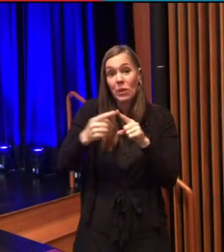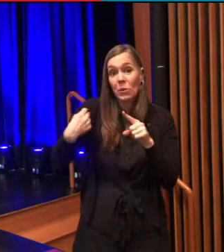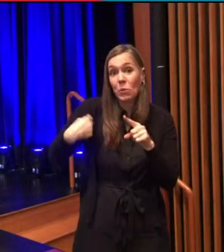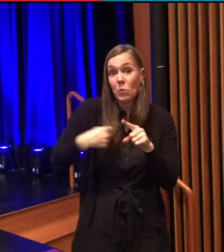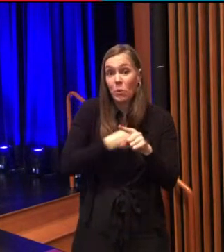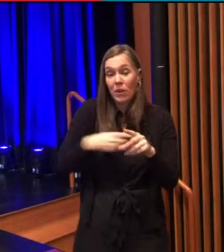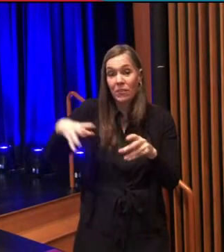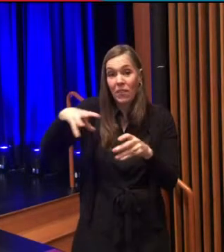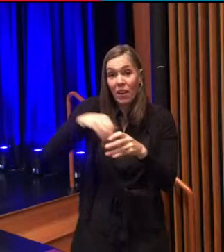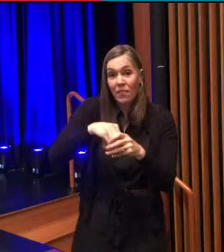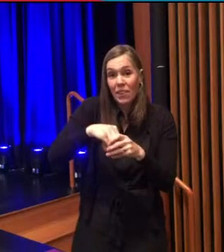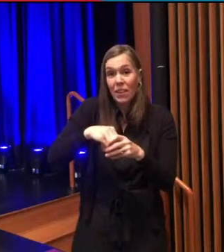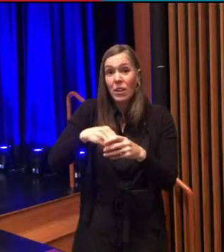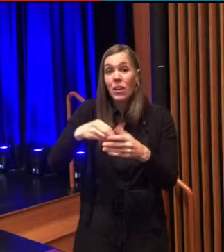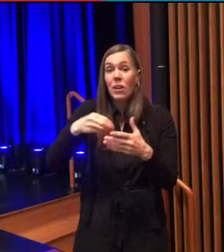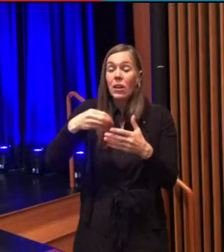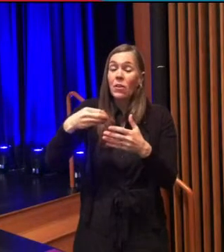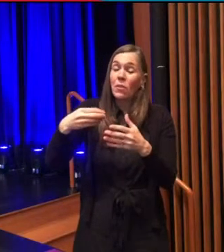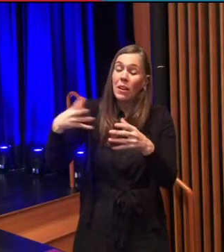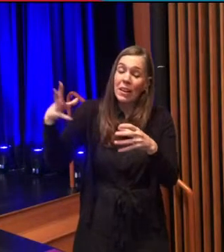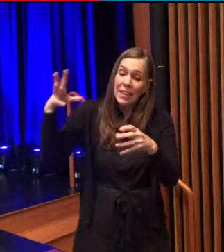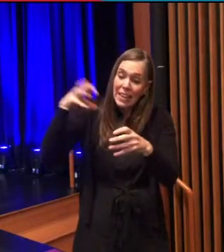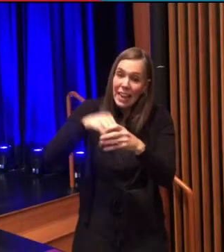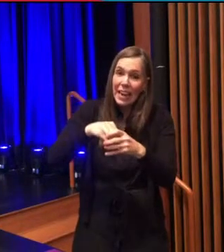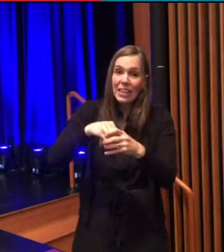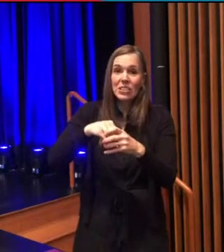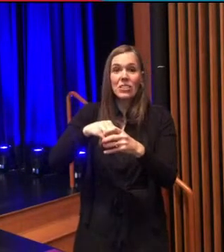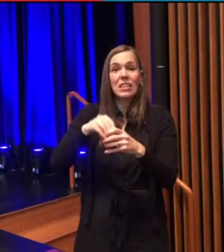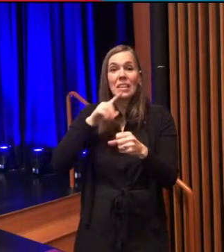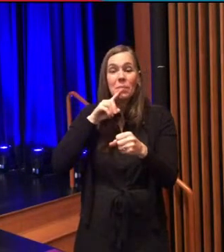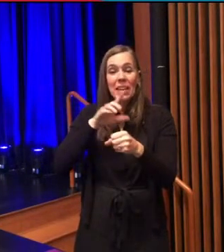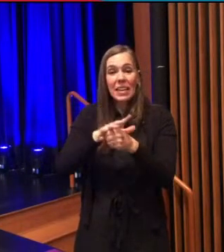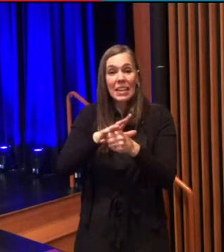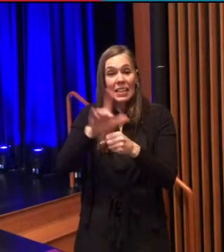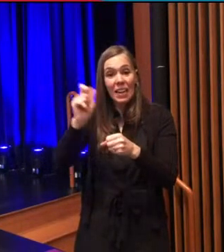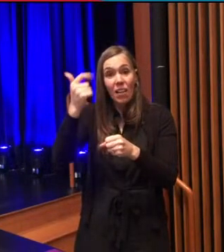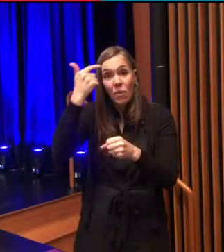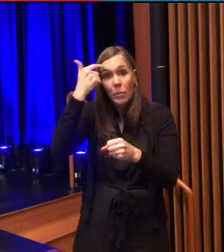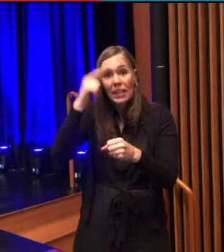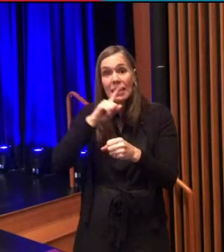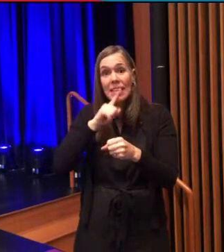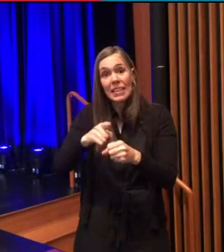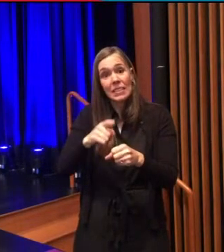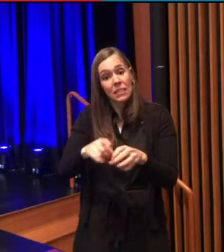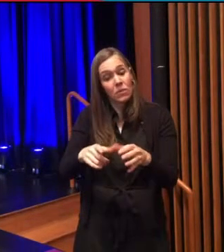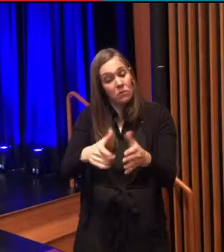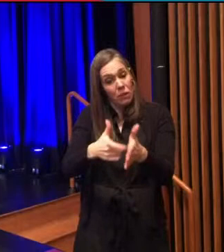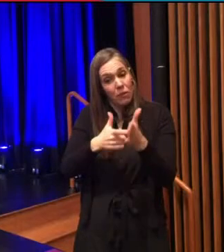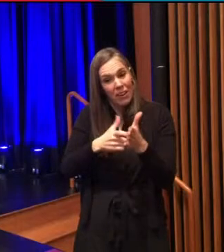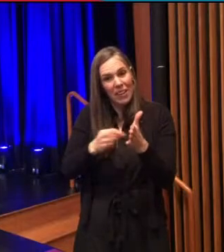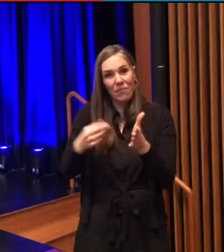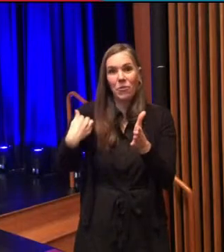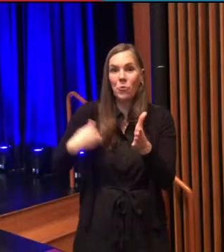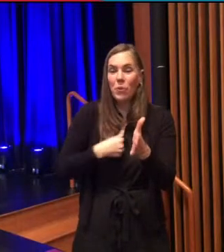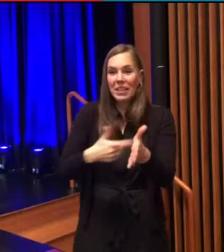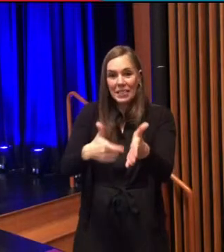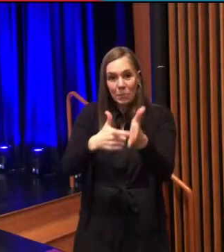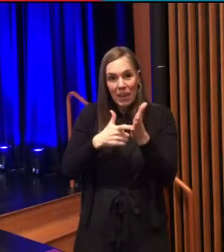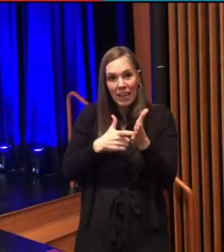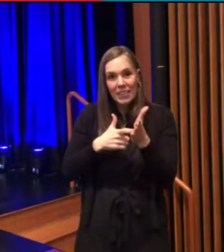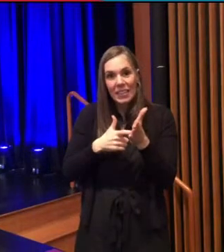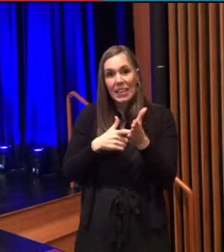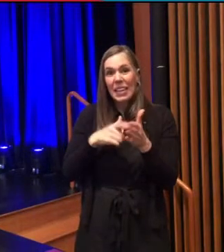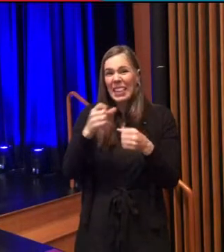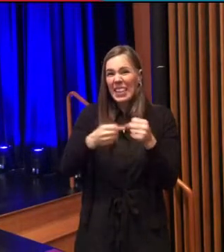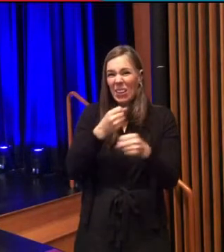responsive representative engaged committed government is possible at every level if we demand it the massive investments we have seen